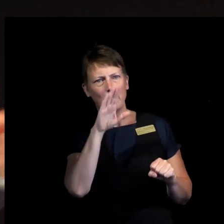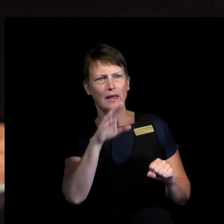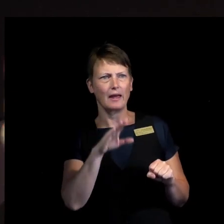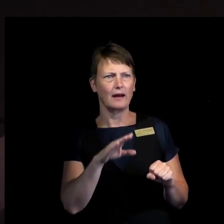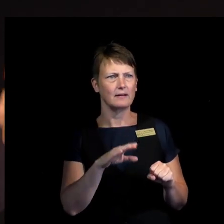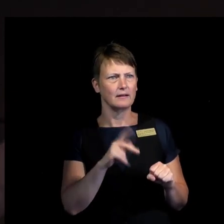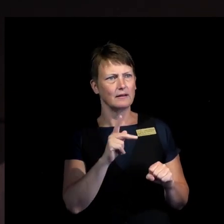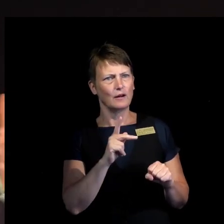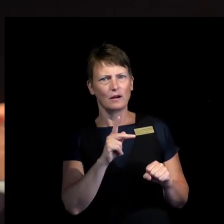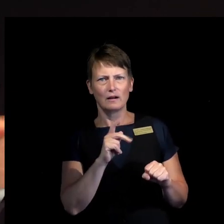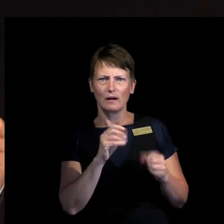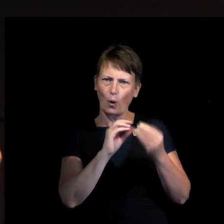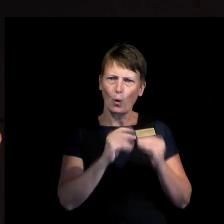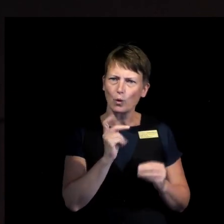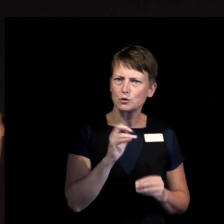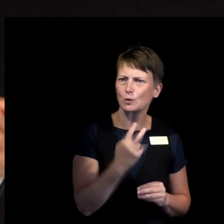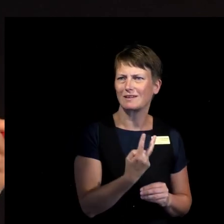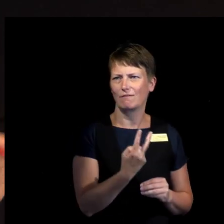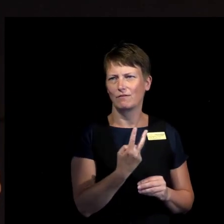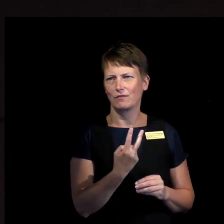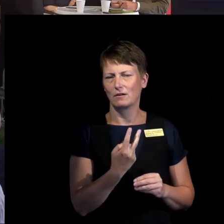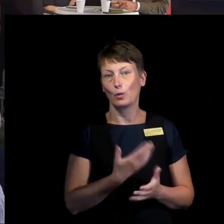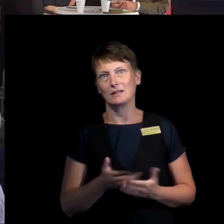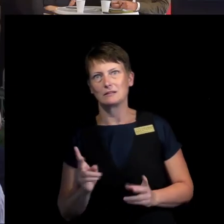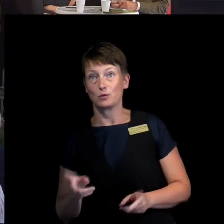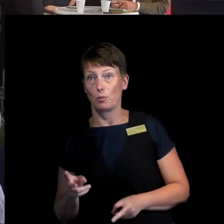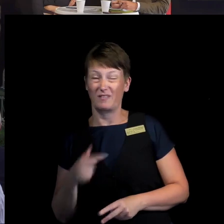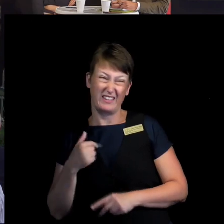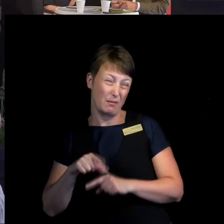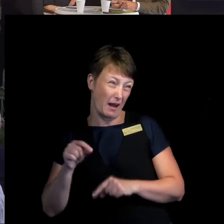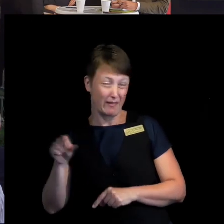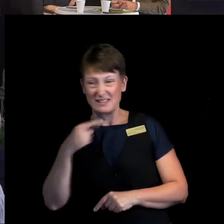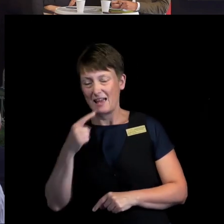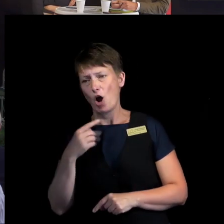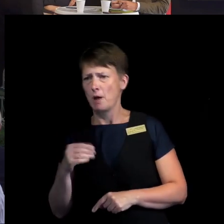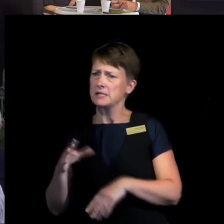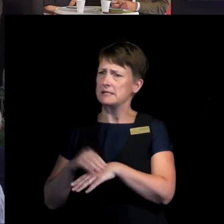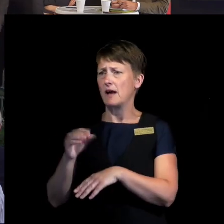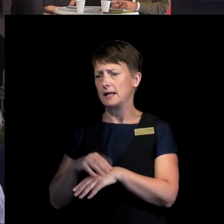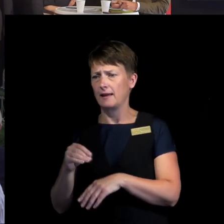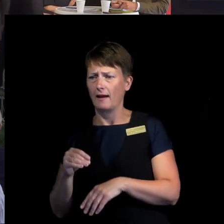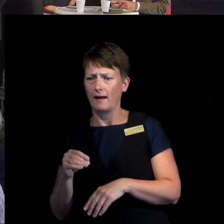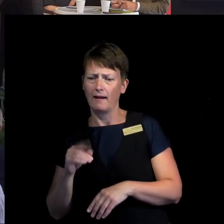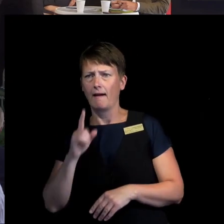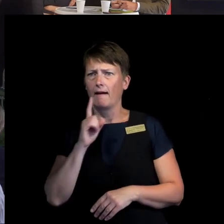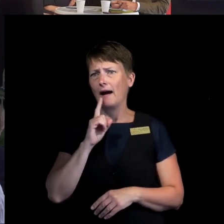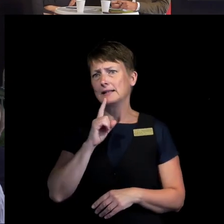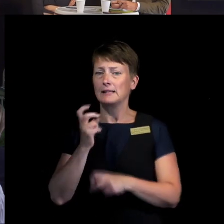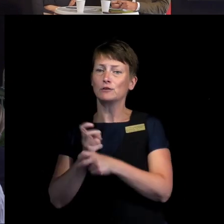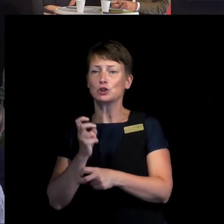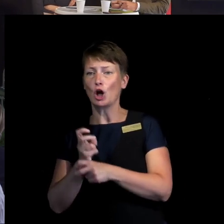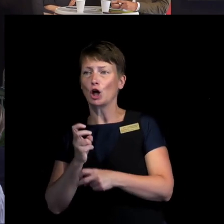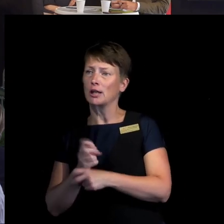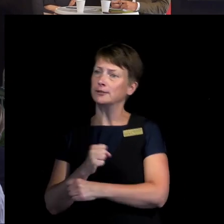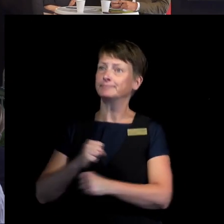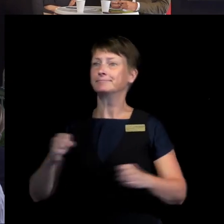Sweden is sometimes, we had that discussion, seen as the one who stands up and waves the flag. And, and, but people are sort of